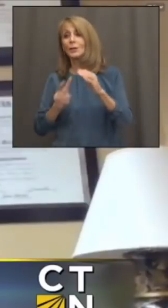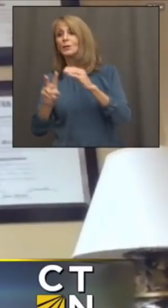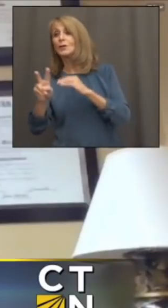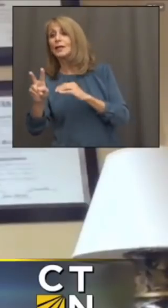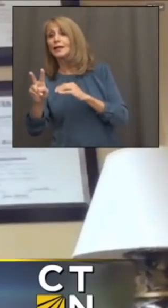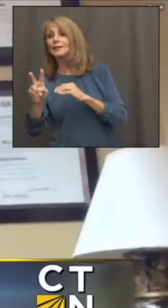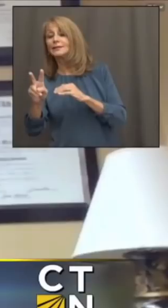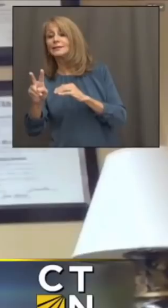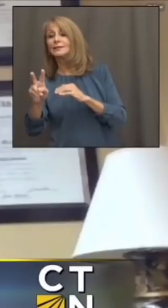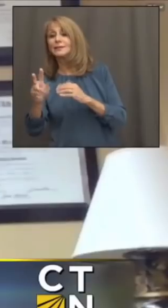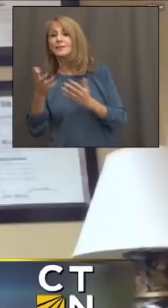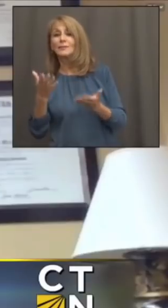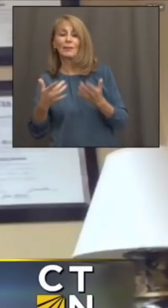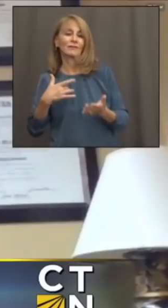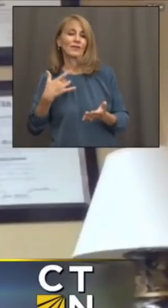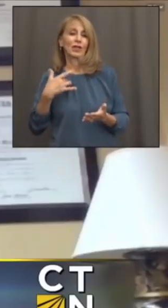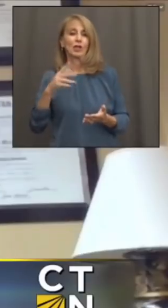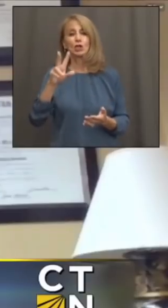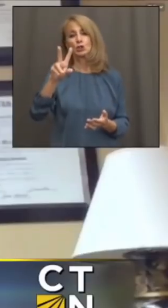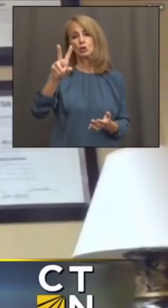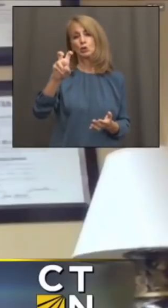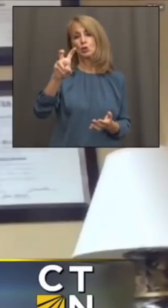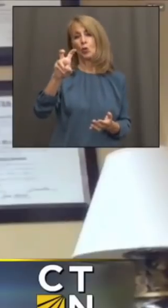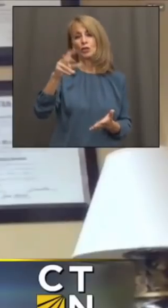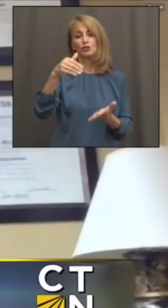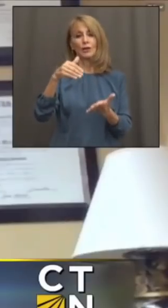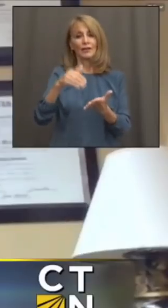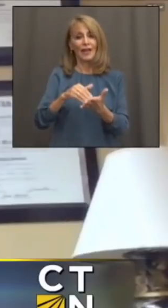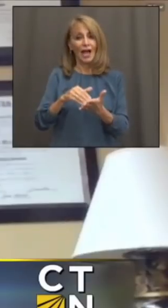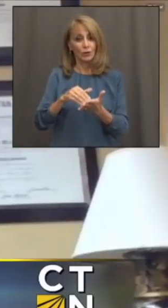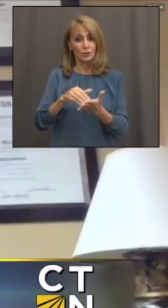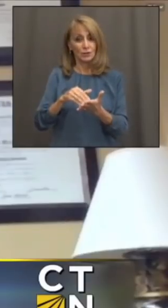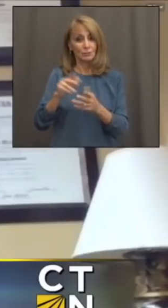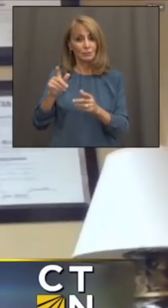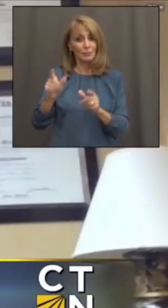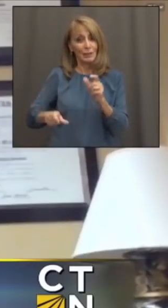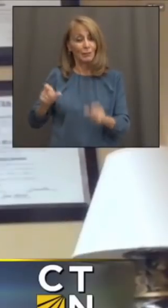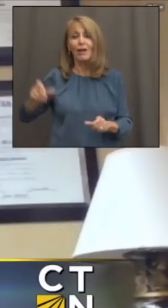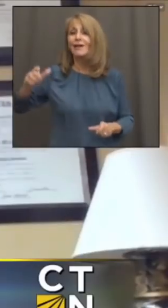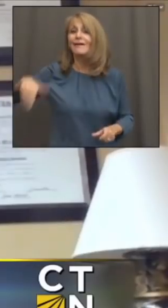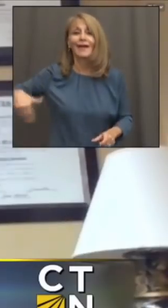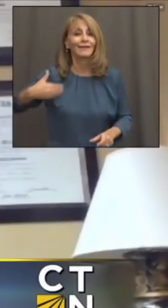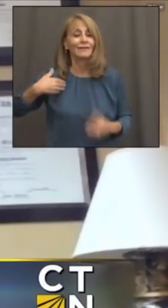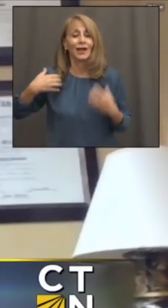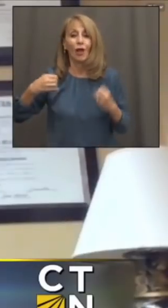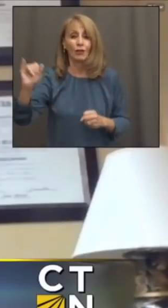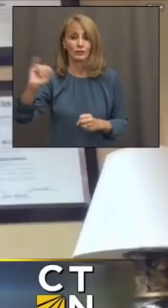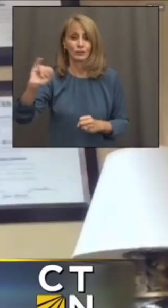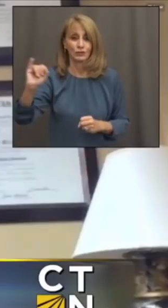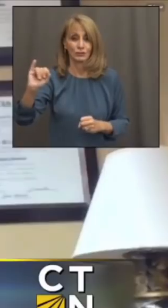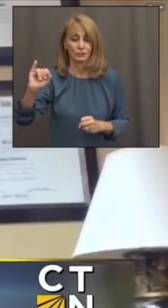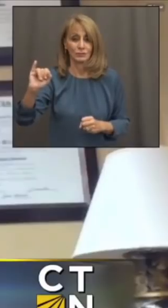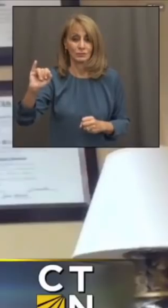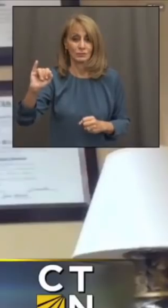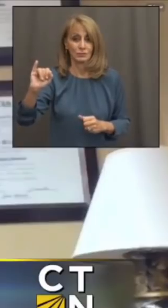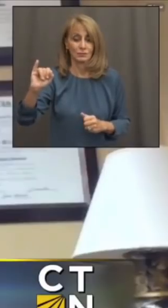earlier today, roughly 200,000 Connecticut residents are still uninsured. And we have about 10